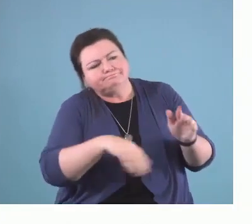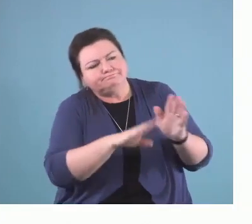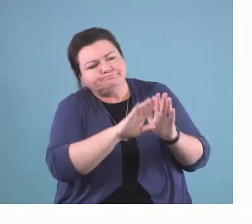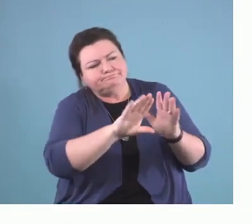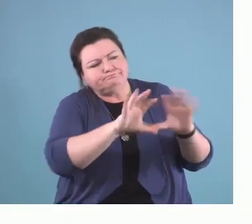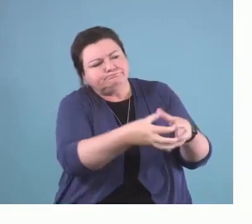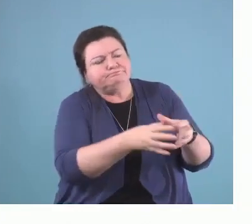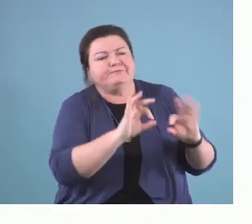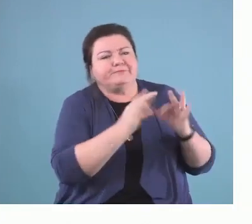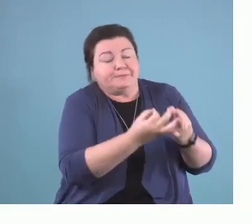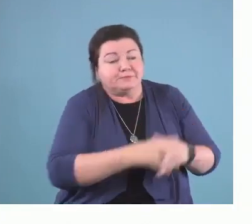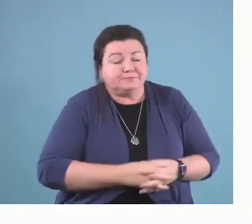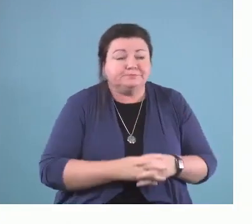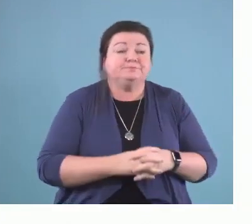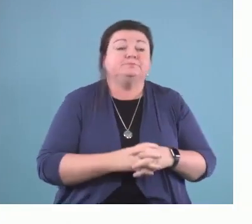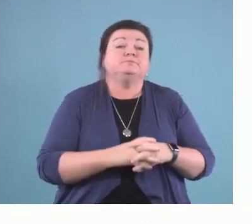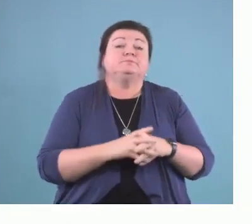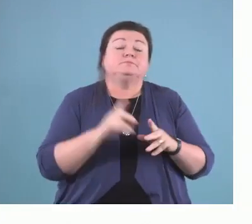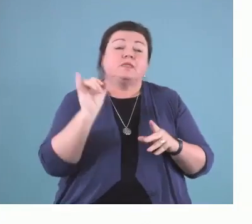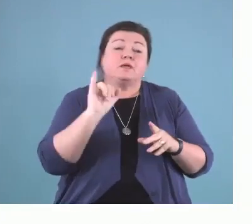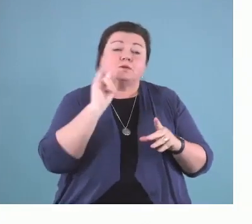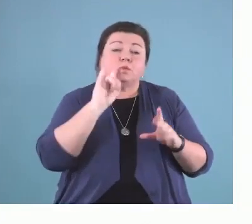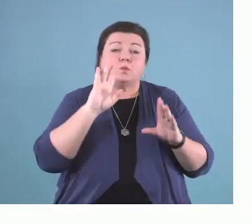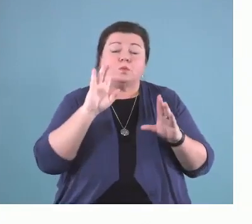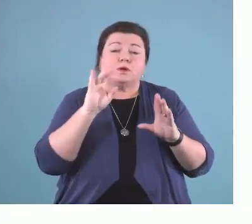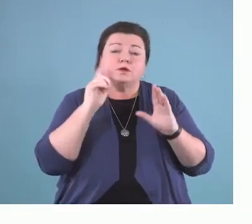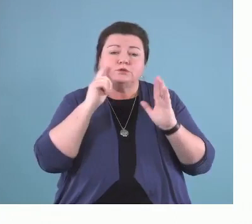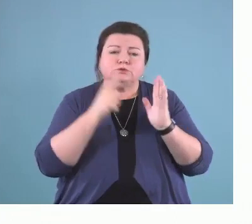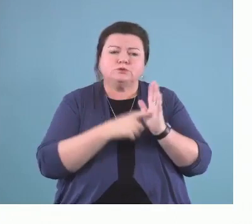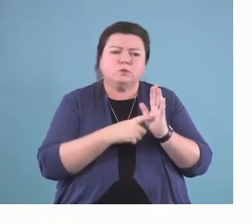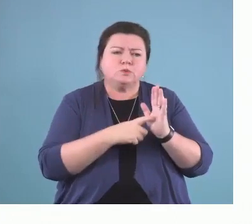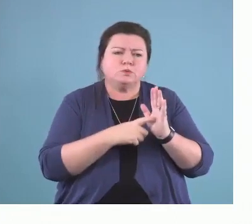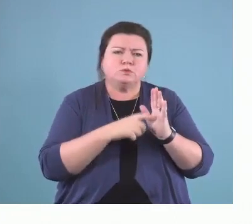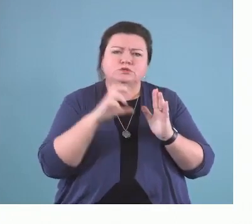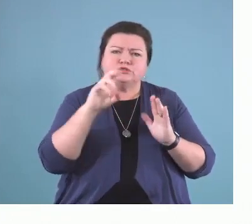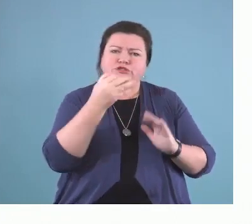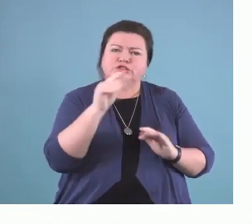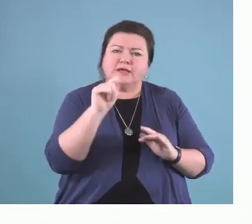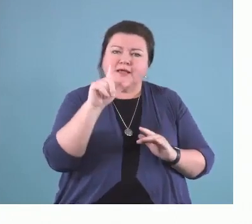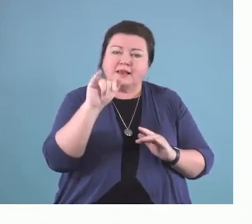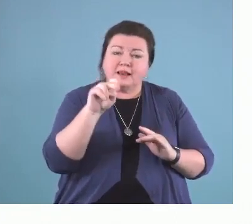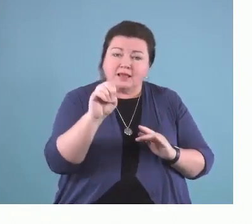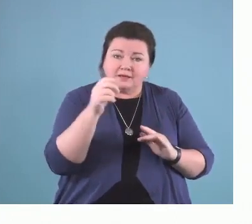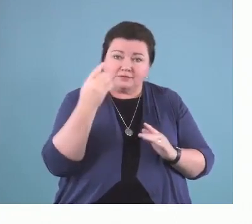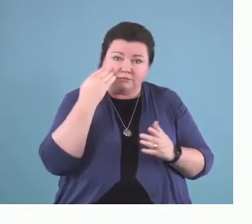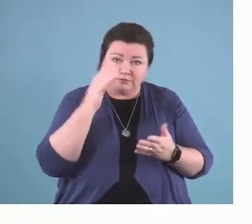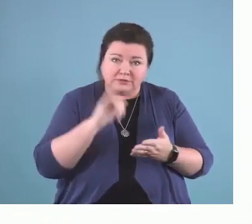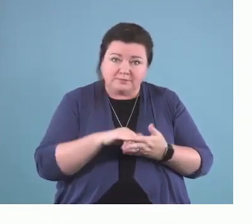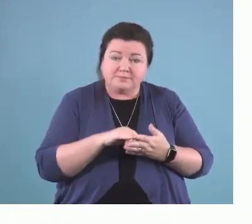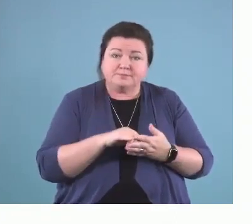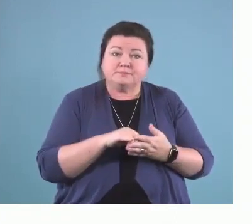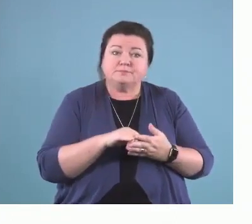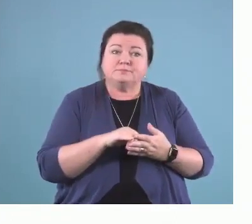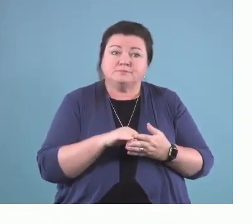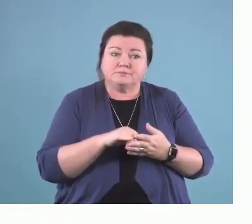I just want to draw your attention to the chat line that you will be